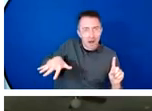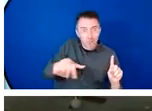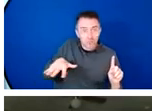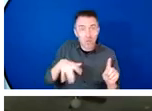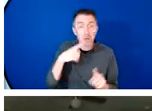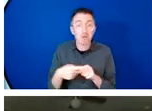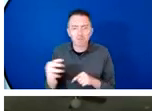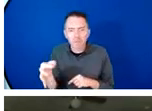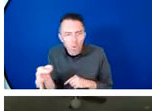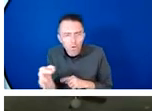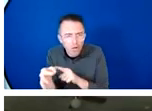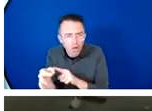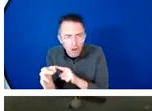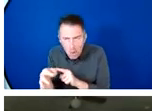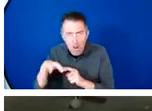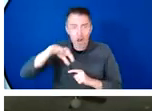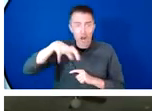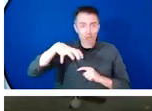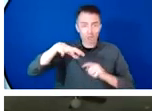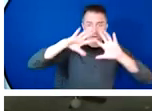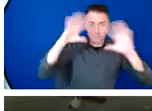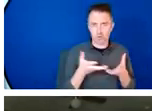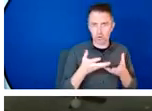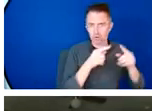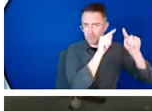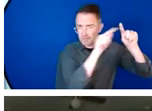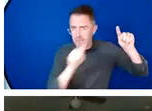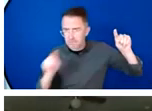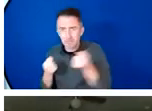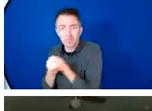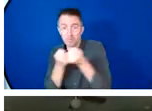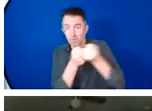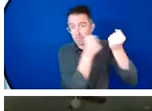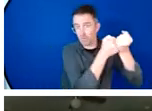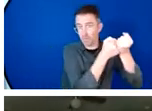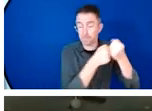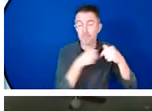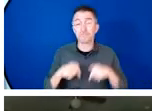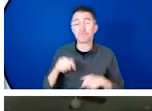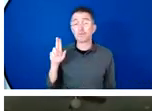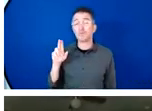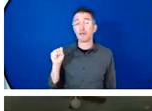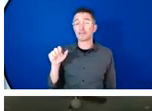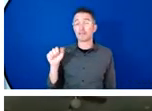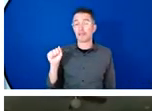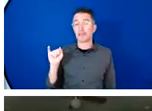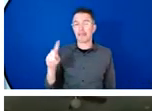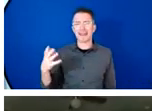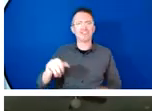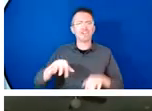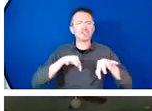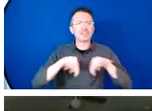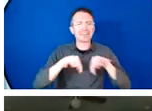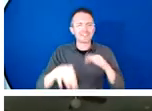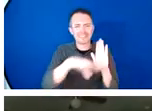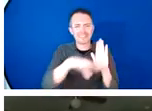USAID's forthcoming climate strategy mainstreams climate change into our programs and includes gender